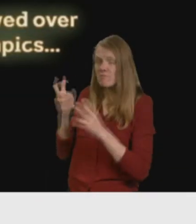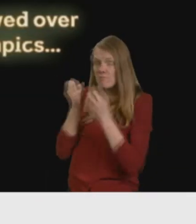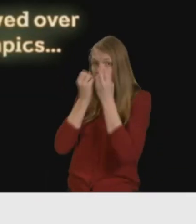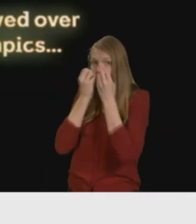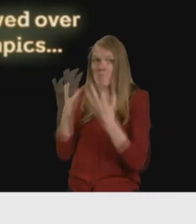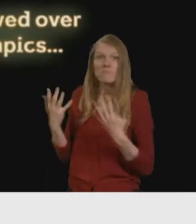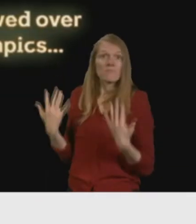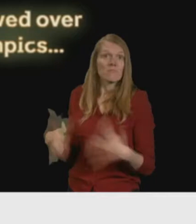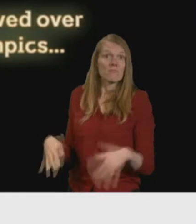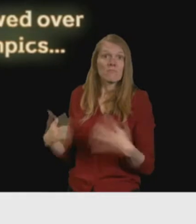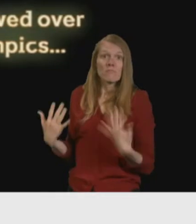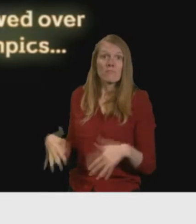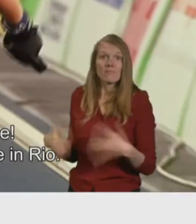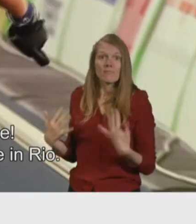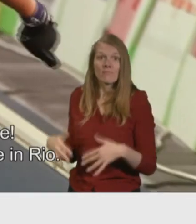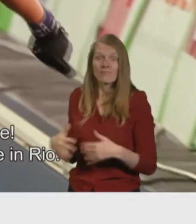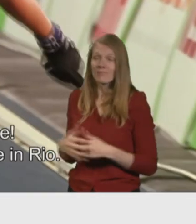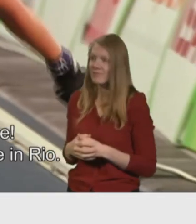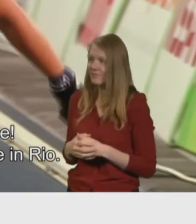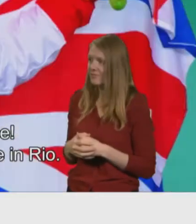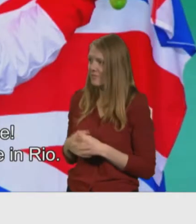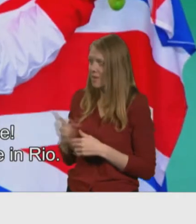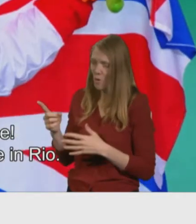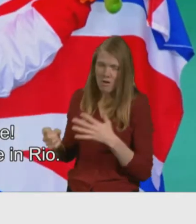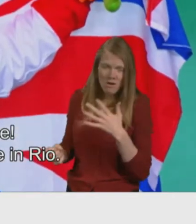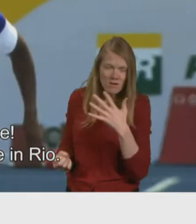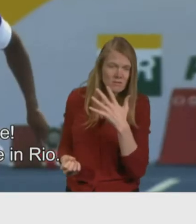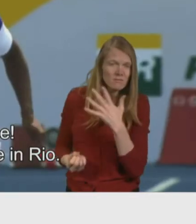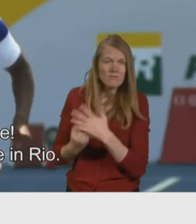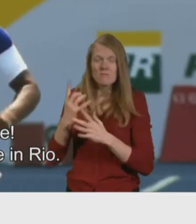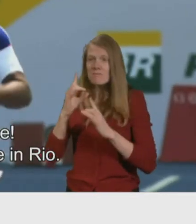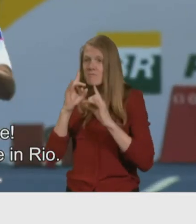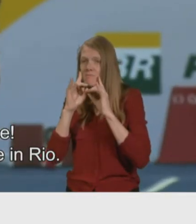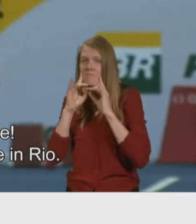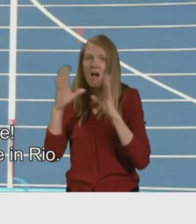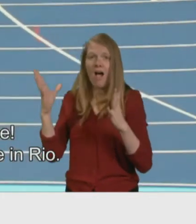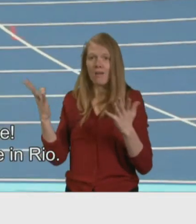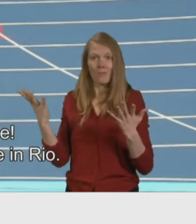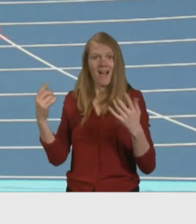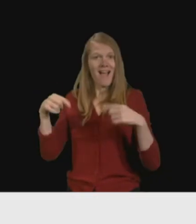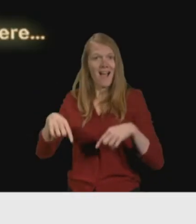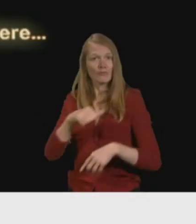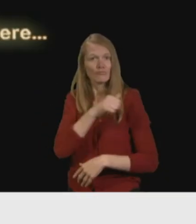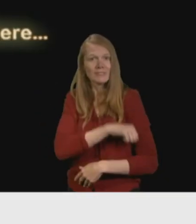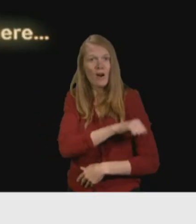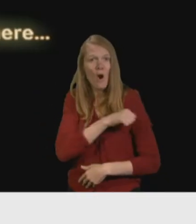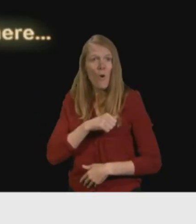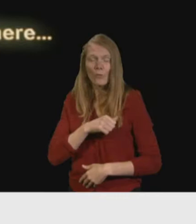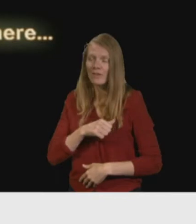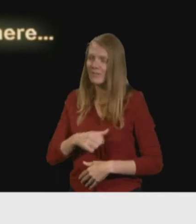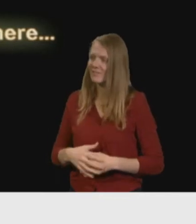what a performance another star is born here in rio